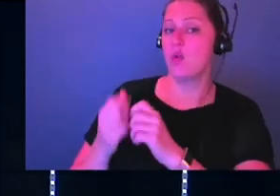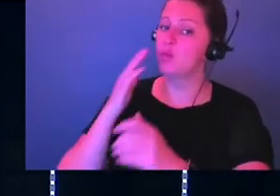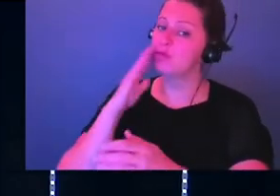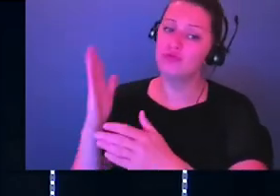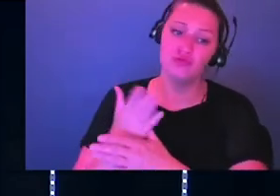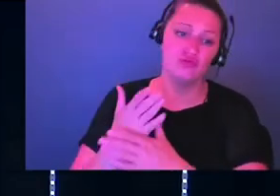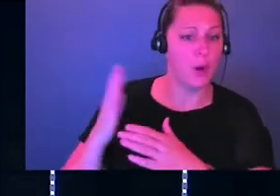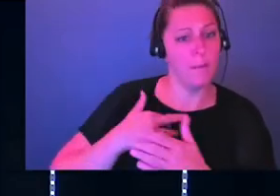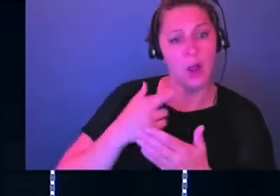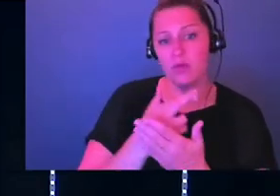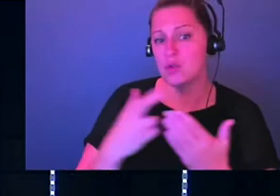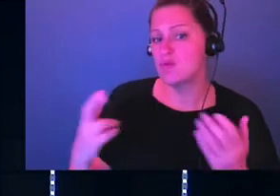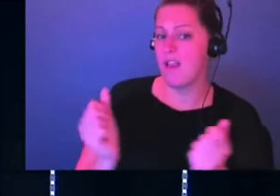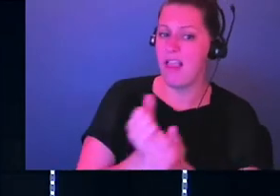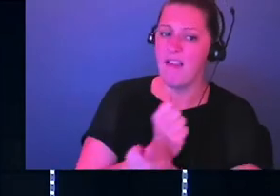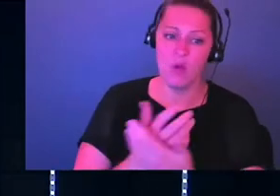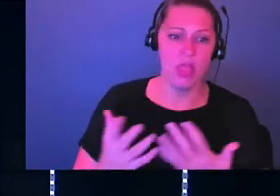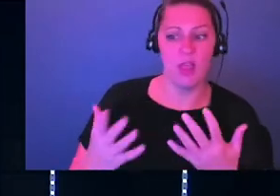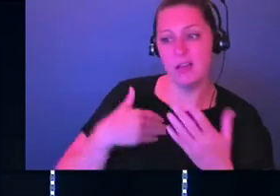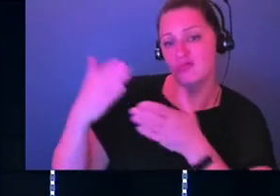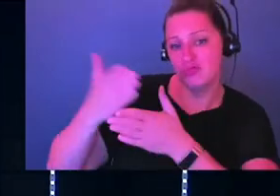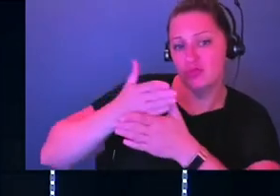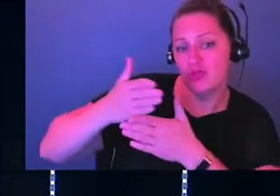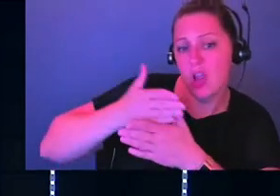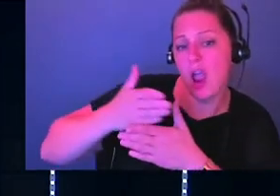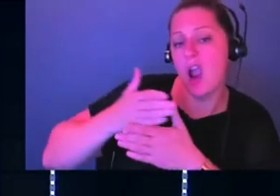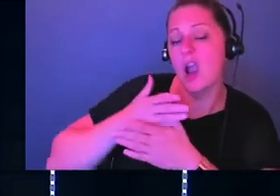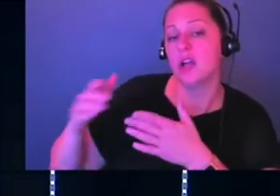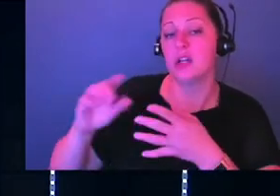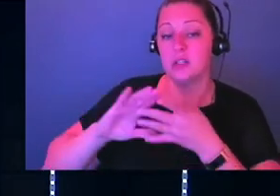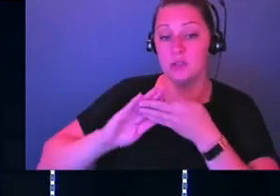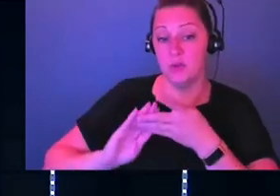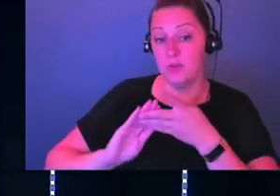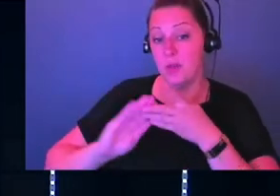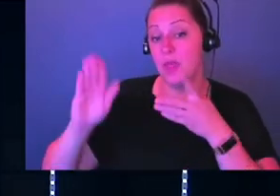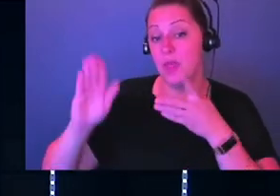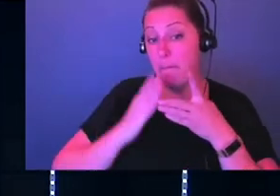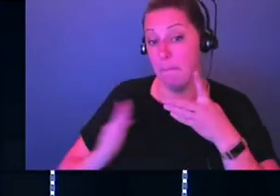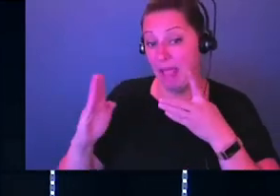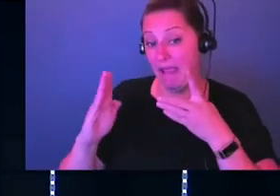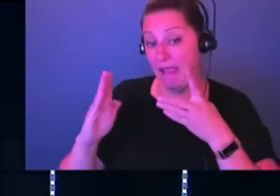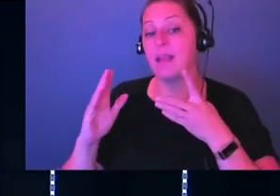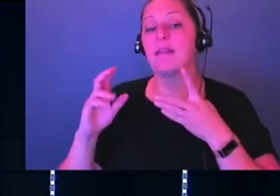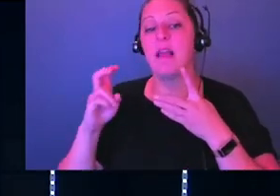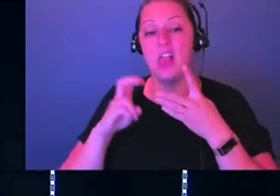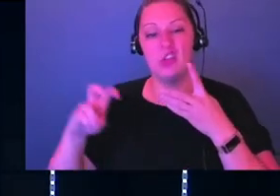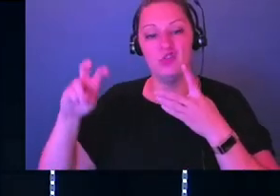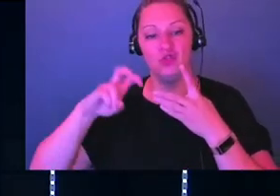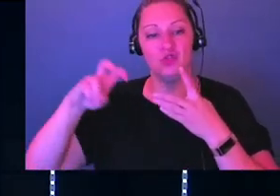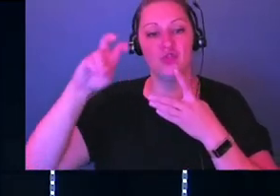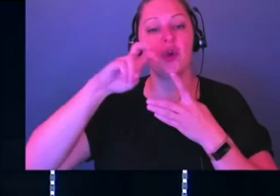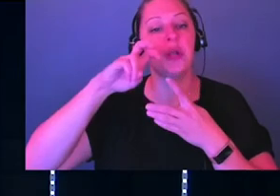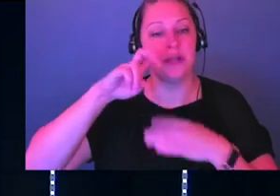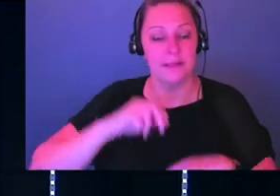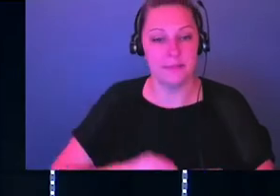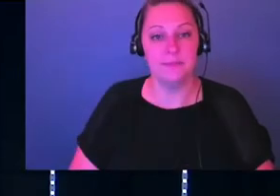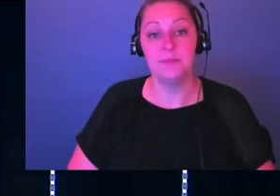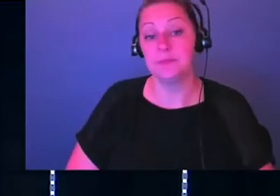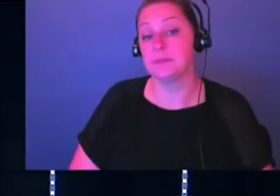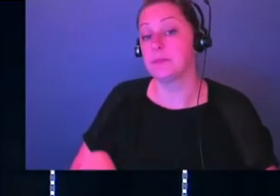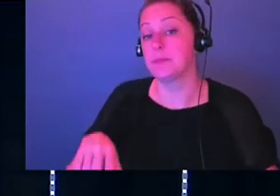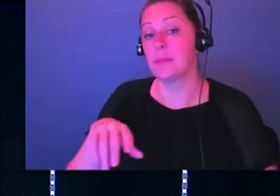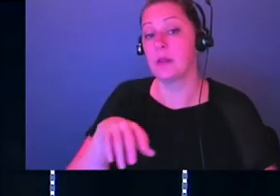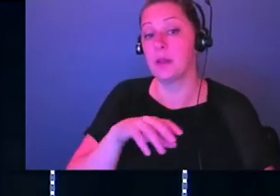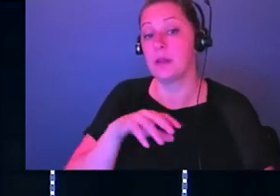My resources are yours. Like, he's about it, okay? So they make this whole plan and then they start the journey. And this is what happened. Second Kings 3.9 says, the king